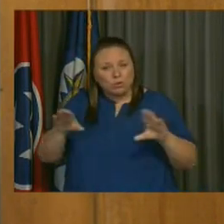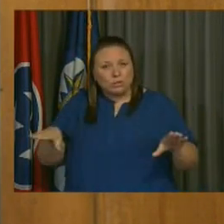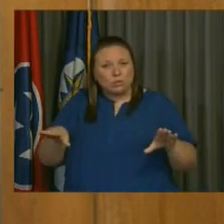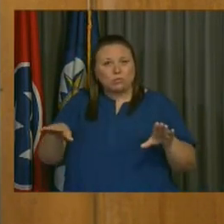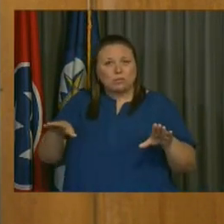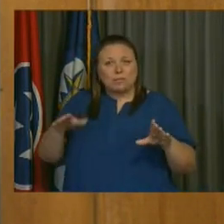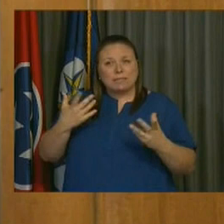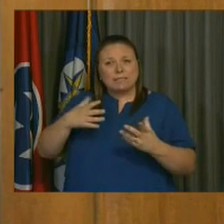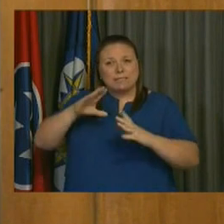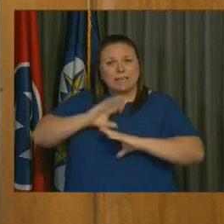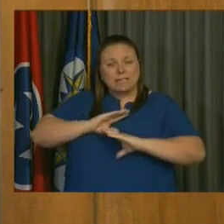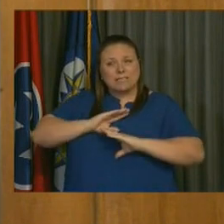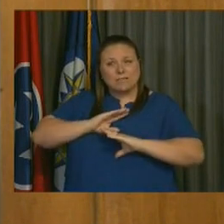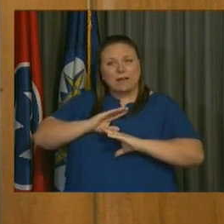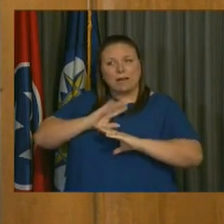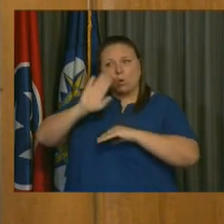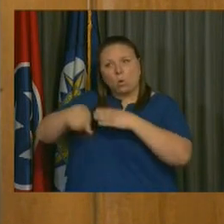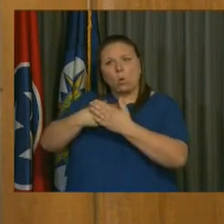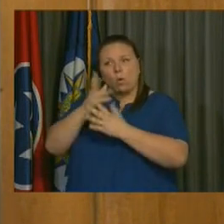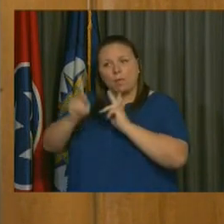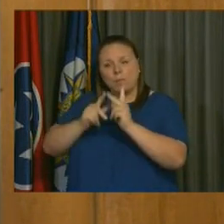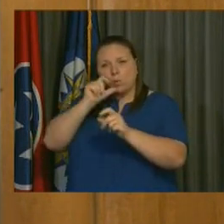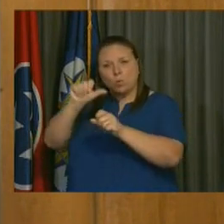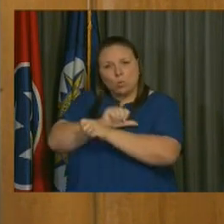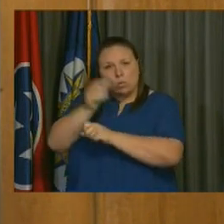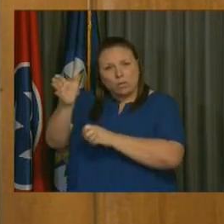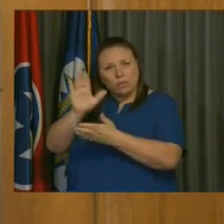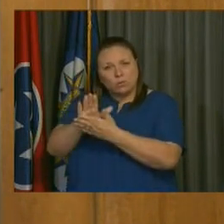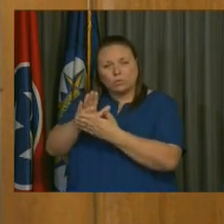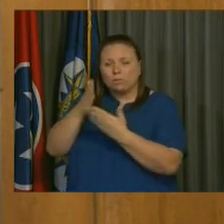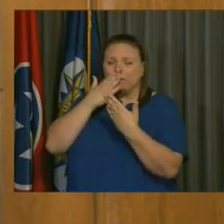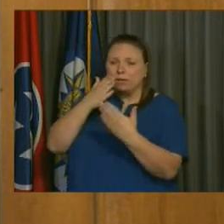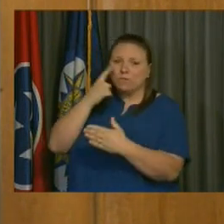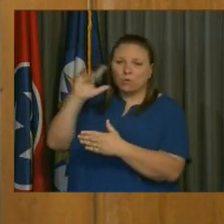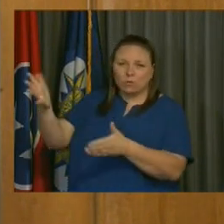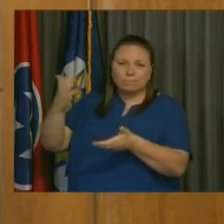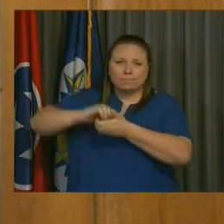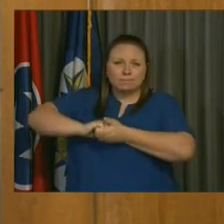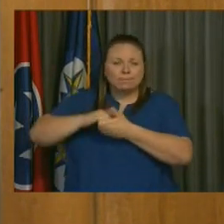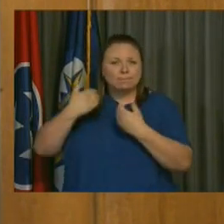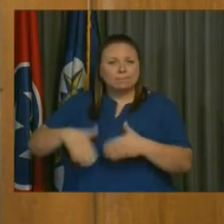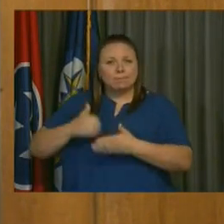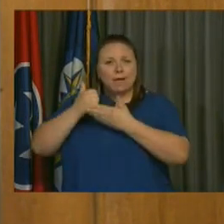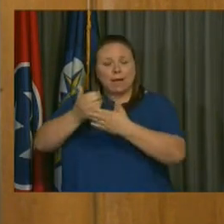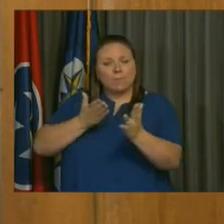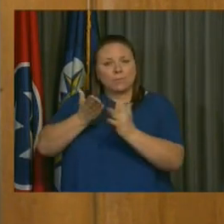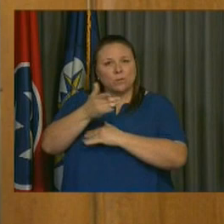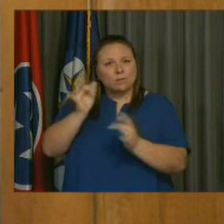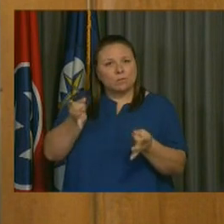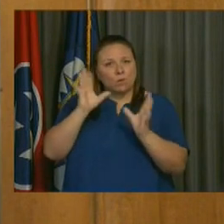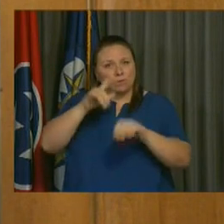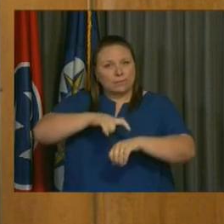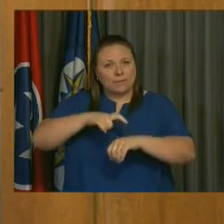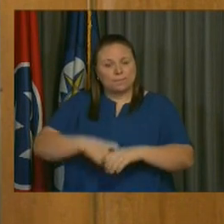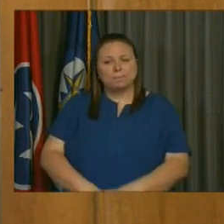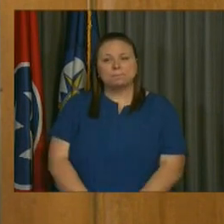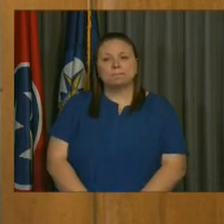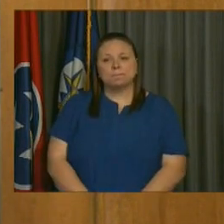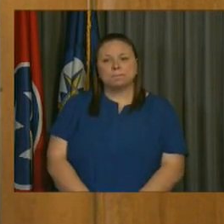folks who work in schools to educate them. So we're very thankful for their cooperation and helping us through this tough time.